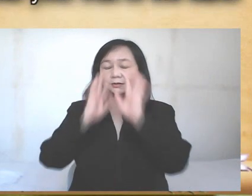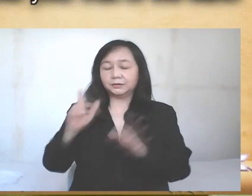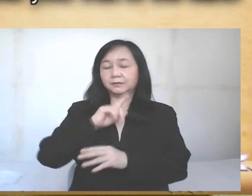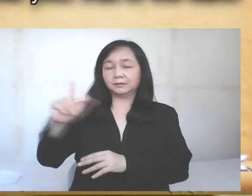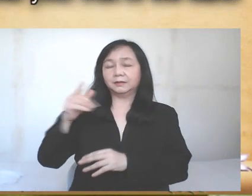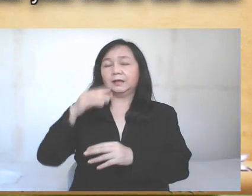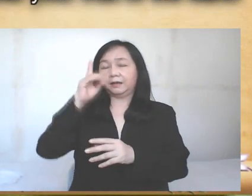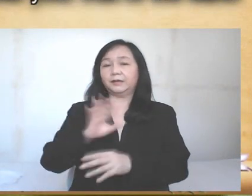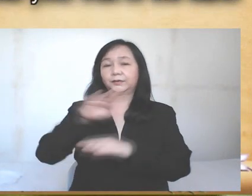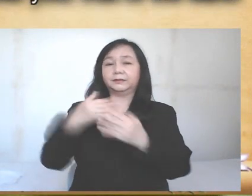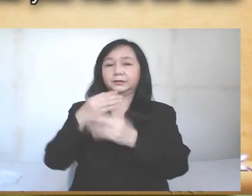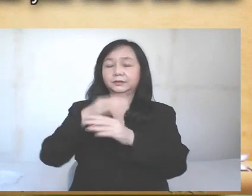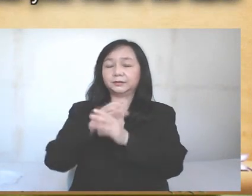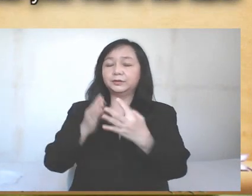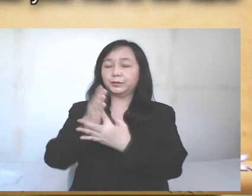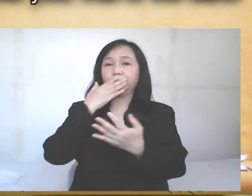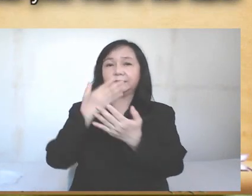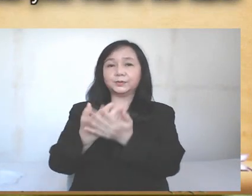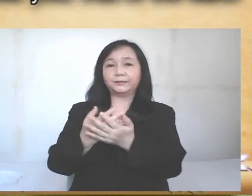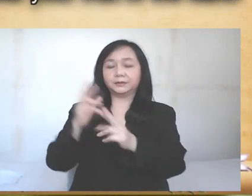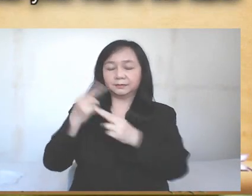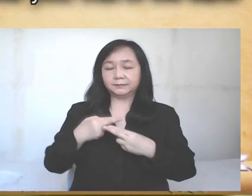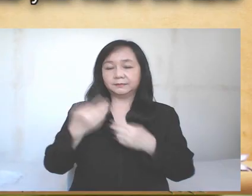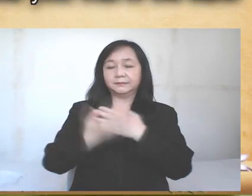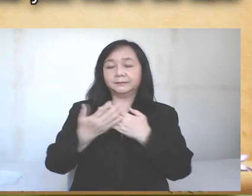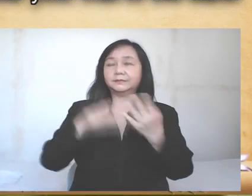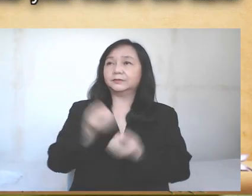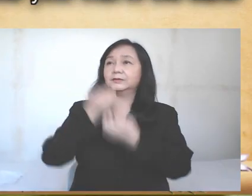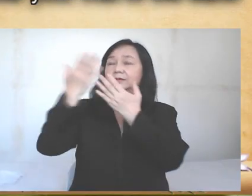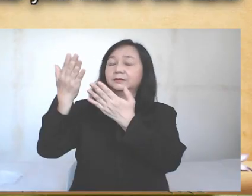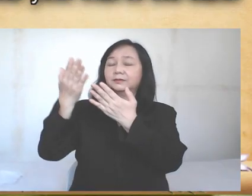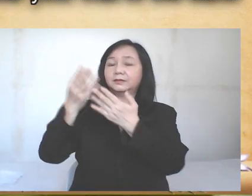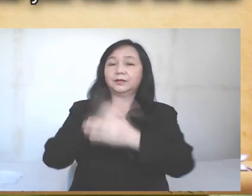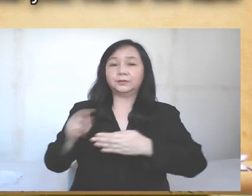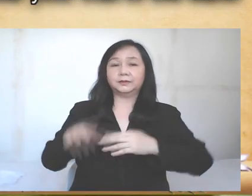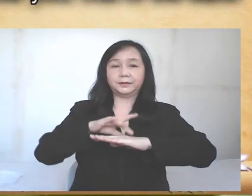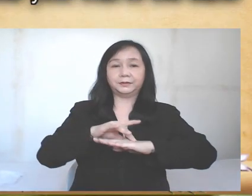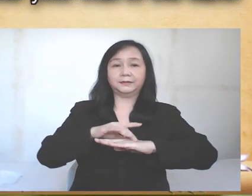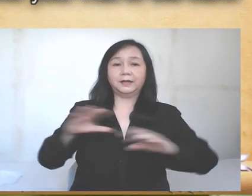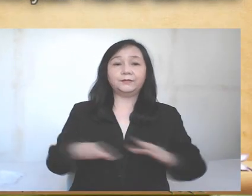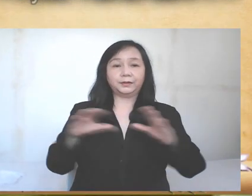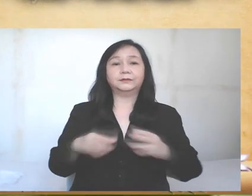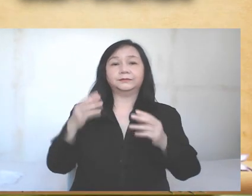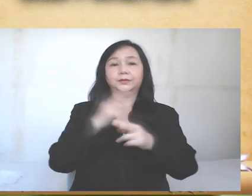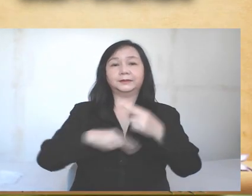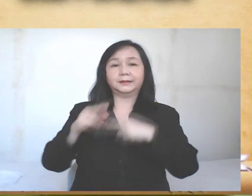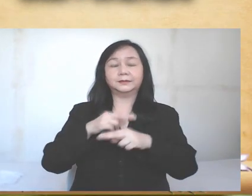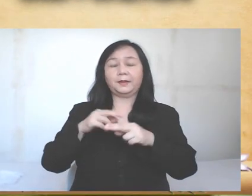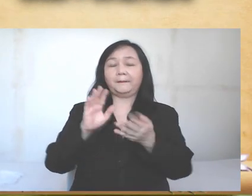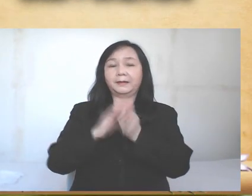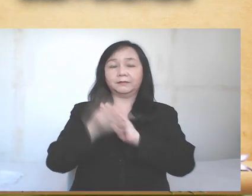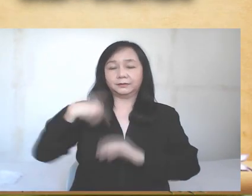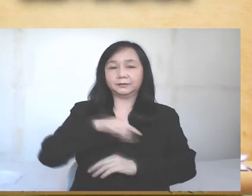Blessed are you, Lord God of all creation, for through your goodness we have received this bread we offer you, which earth is given, human hands